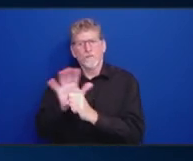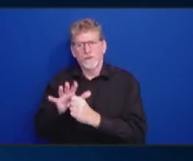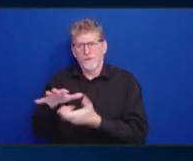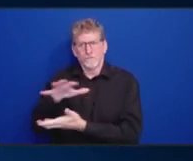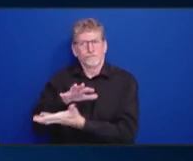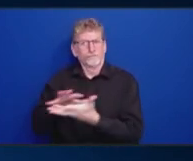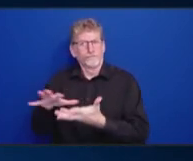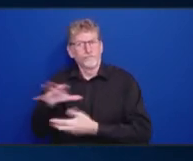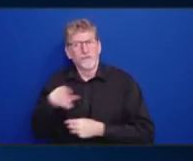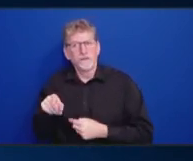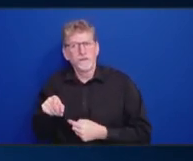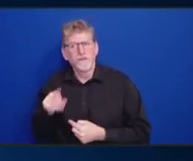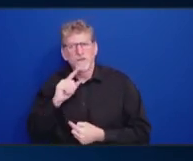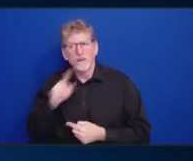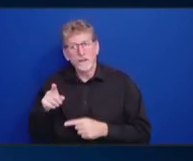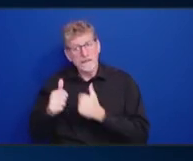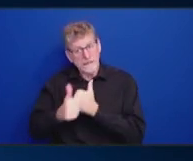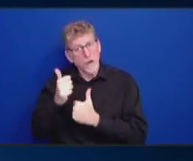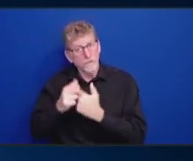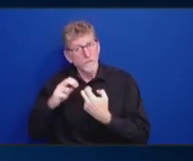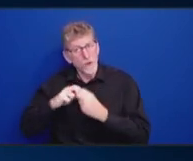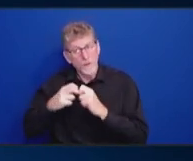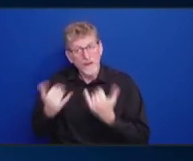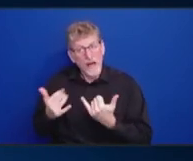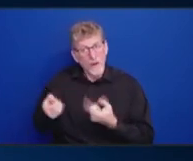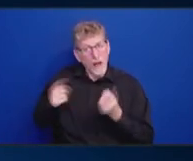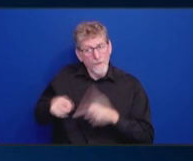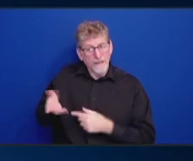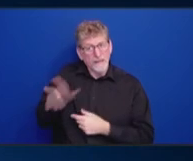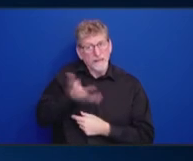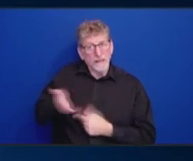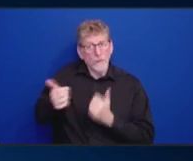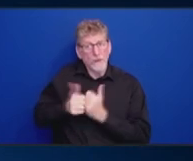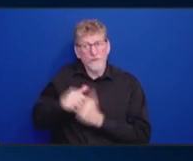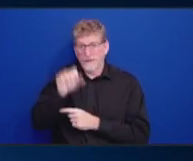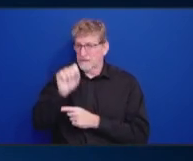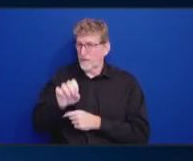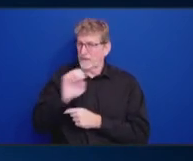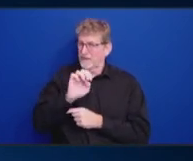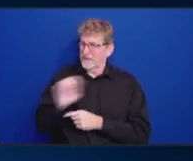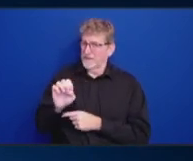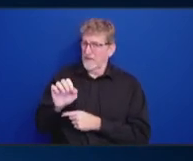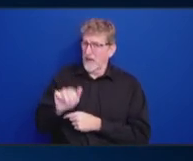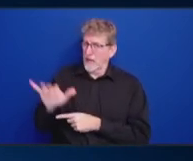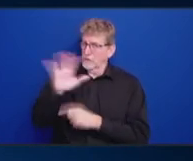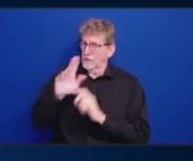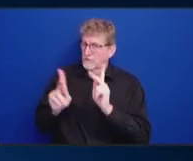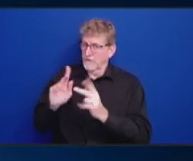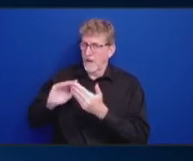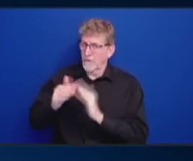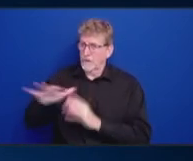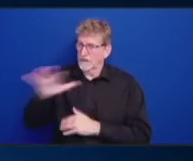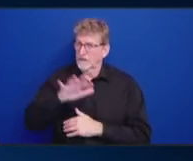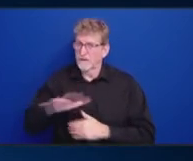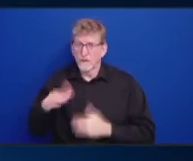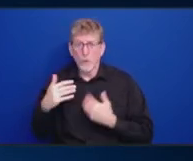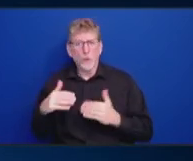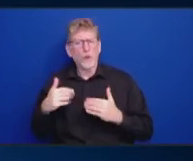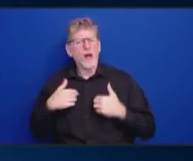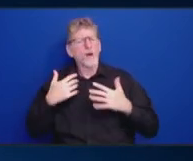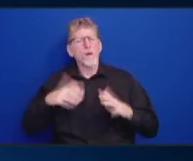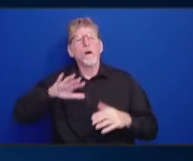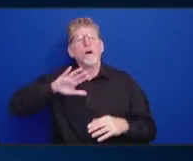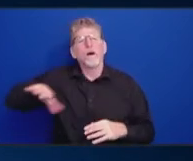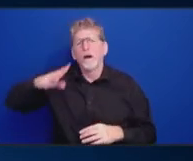And so, I don't know where you want to put it, but I don't think we should take it off the record, off the table. In addition, this is one